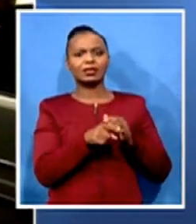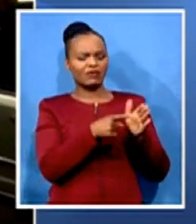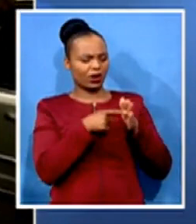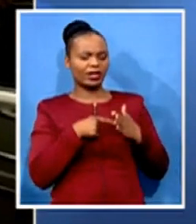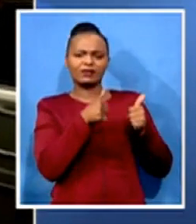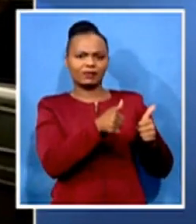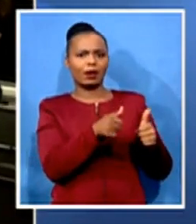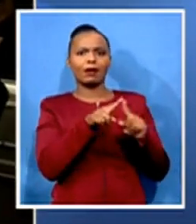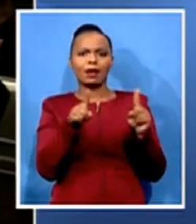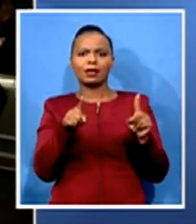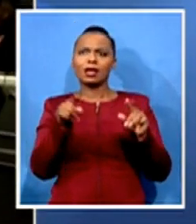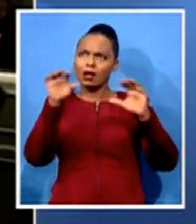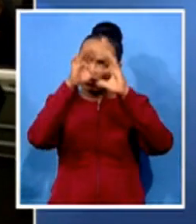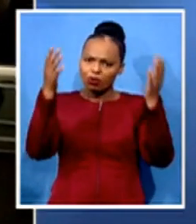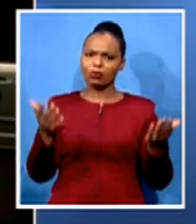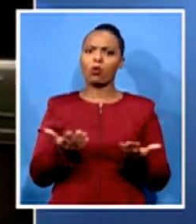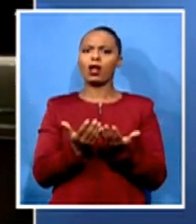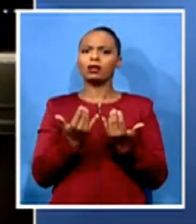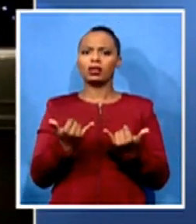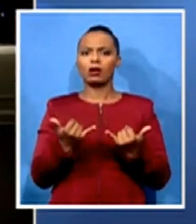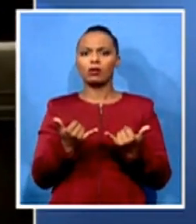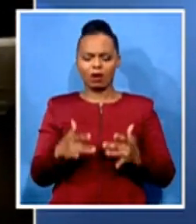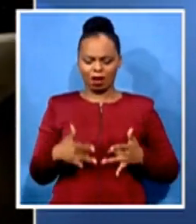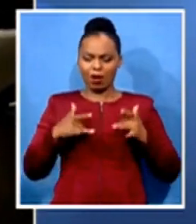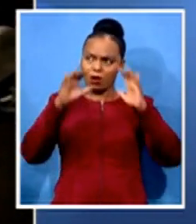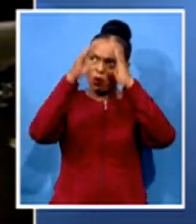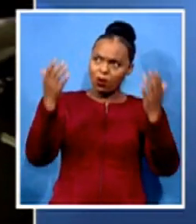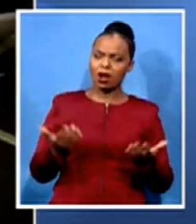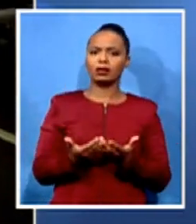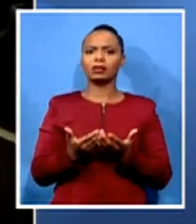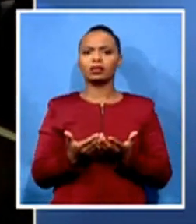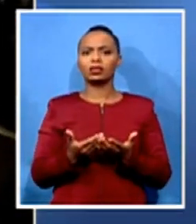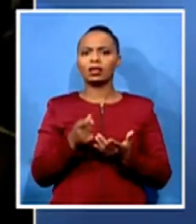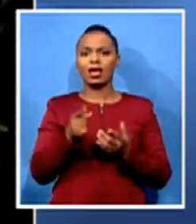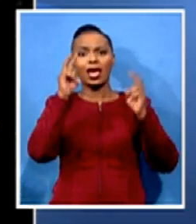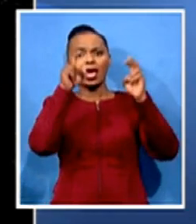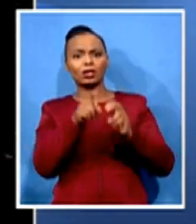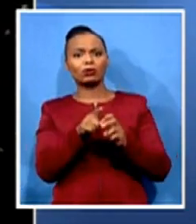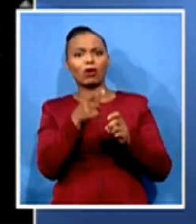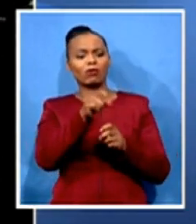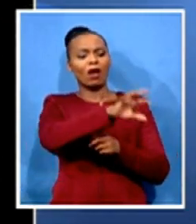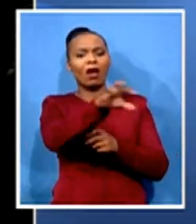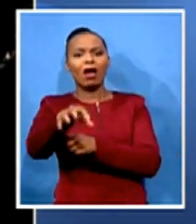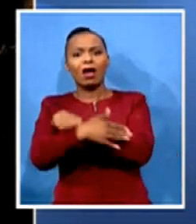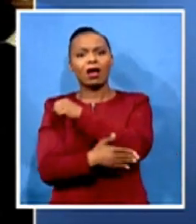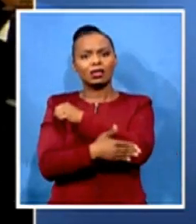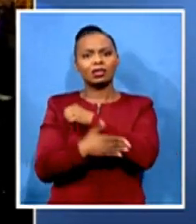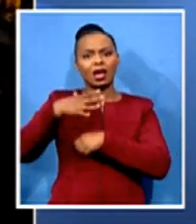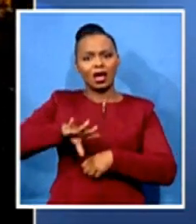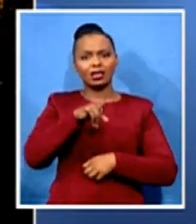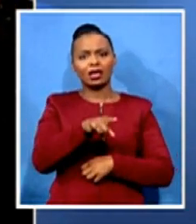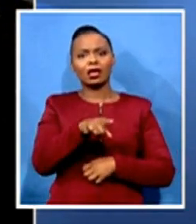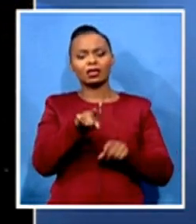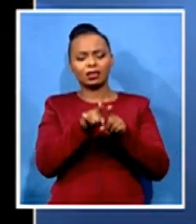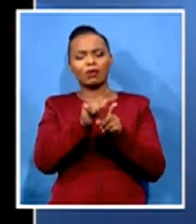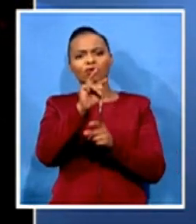on issues of trade. I think the other issue, you know that Donald Trump had announced that he's going to